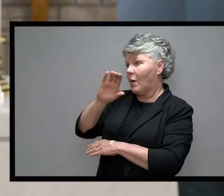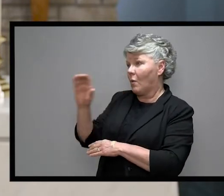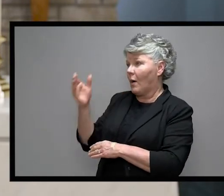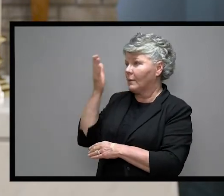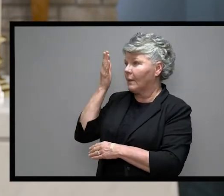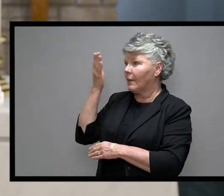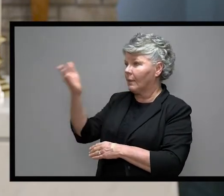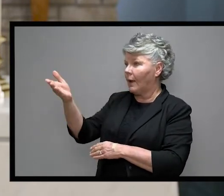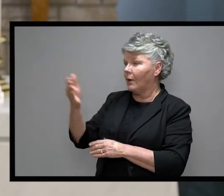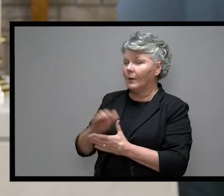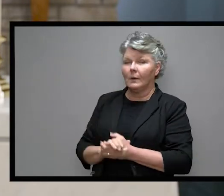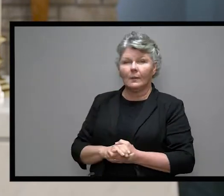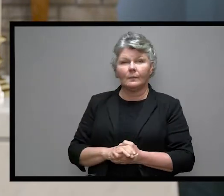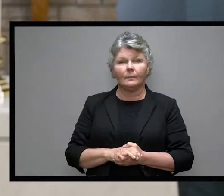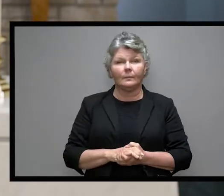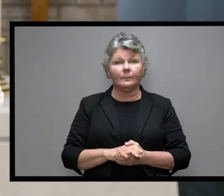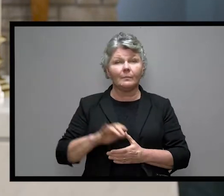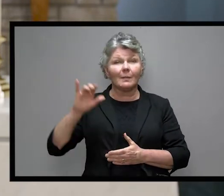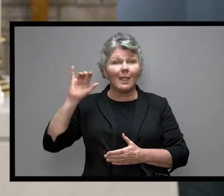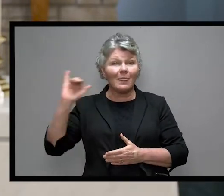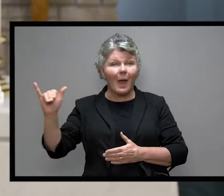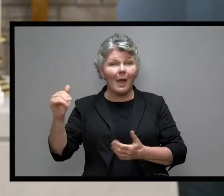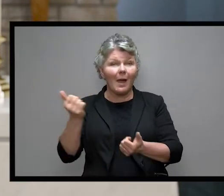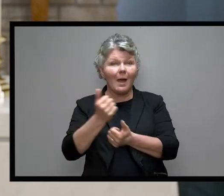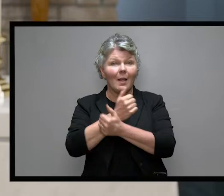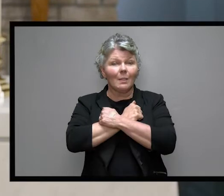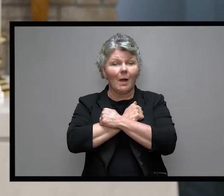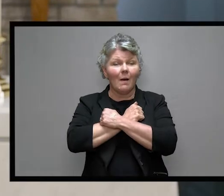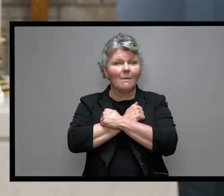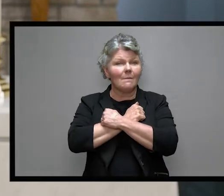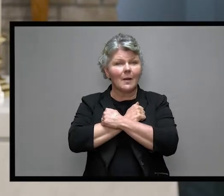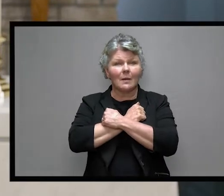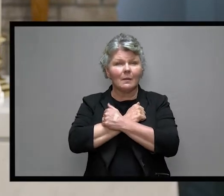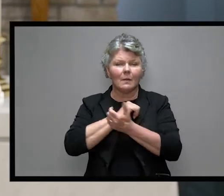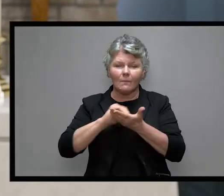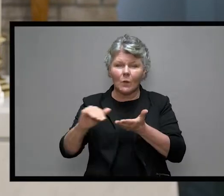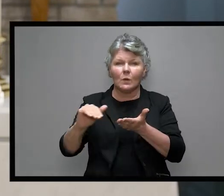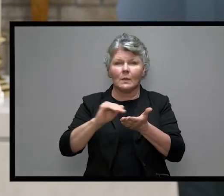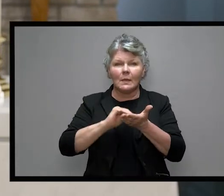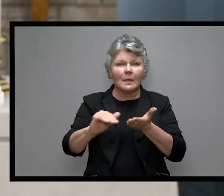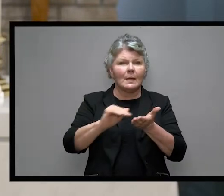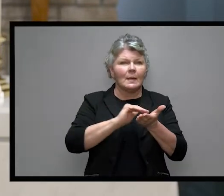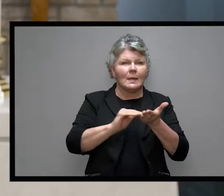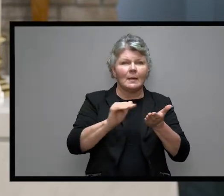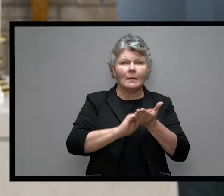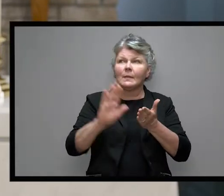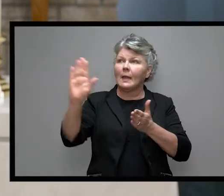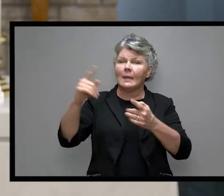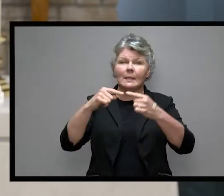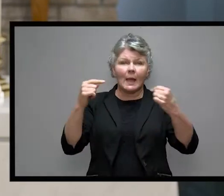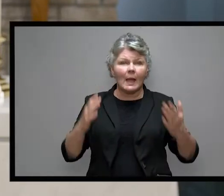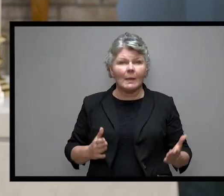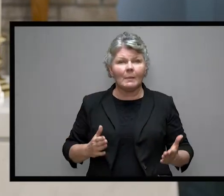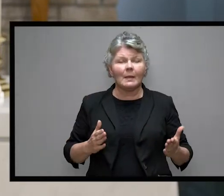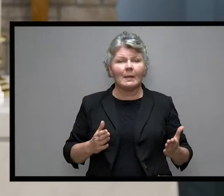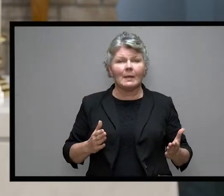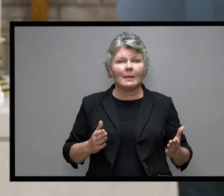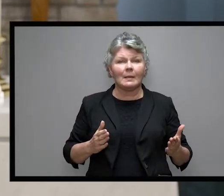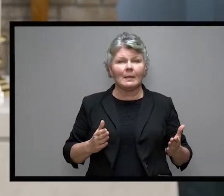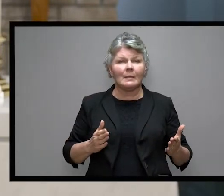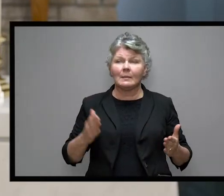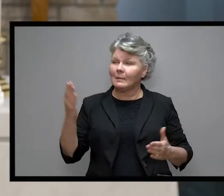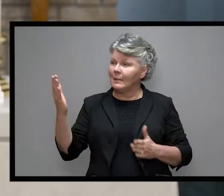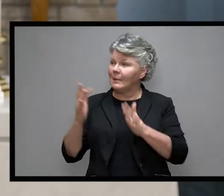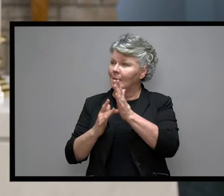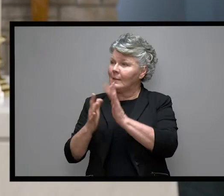And with that love then, with that love that forgives also his enemies, Jesus says